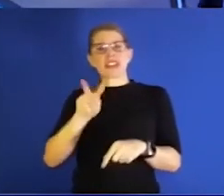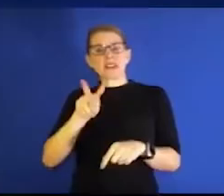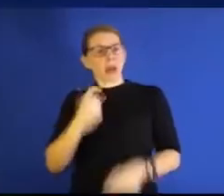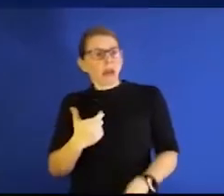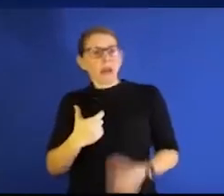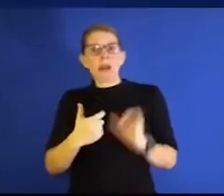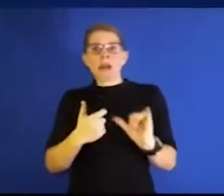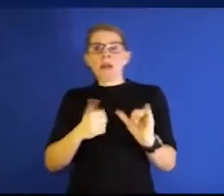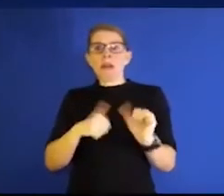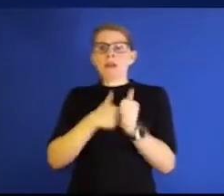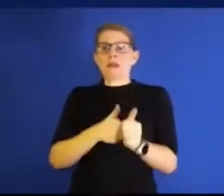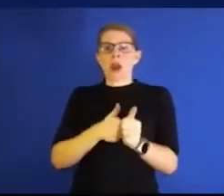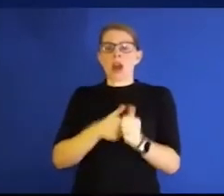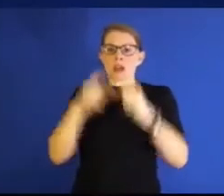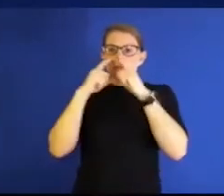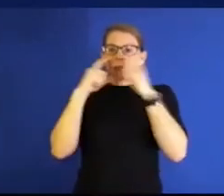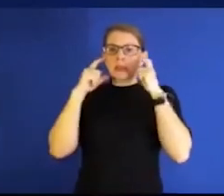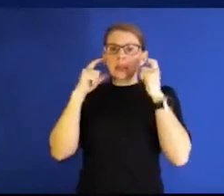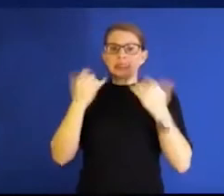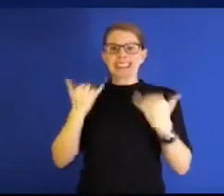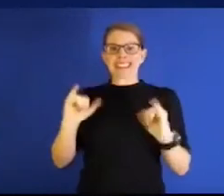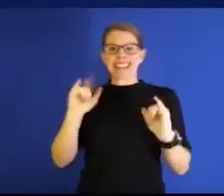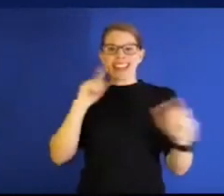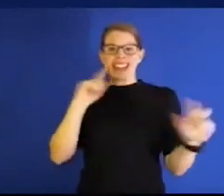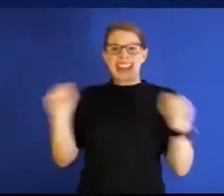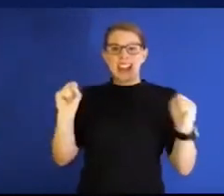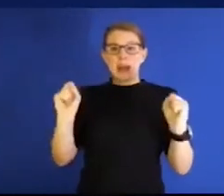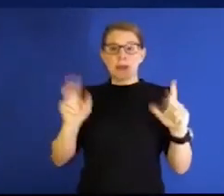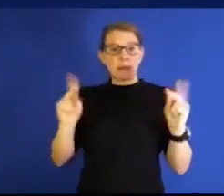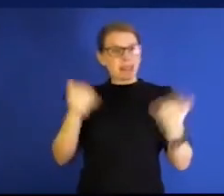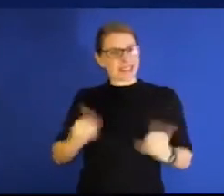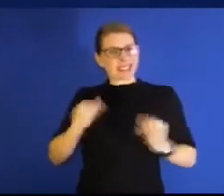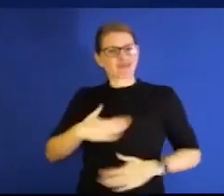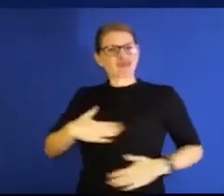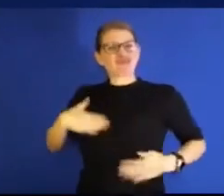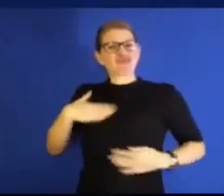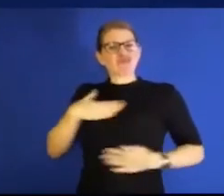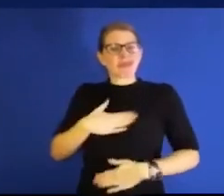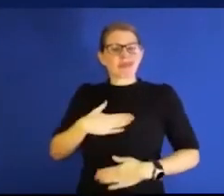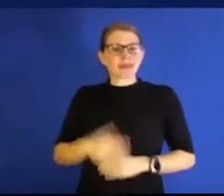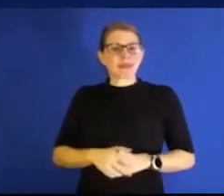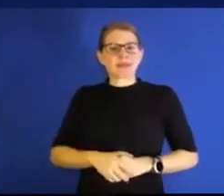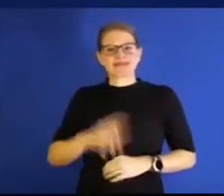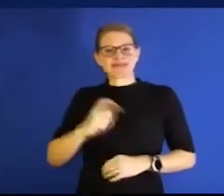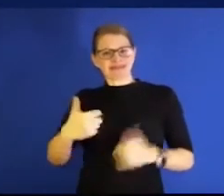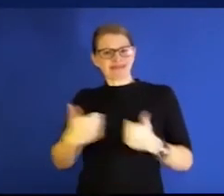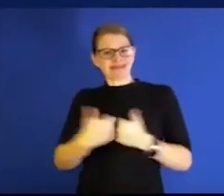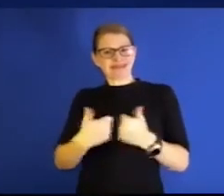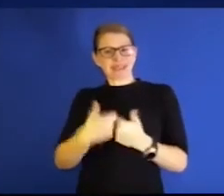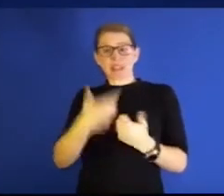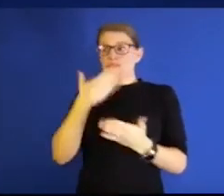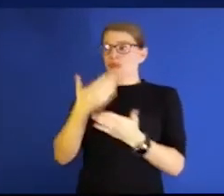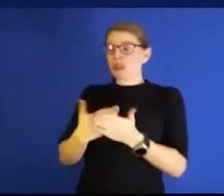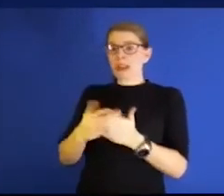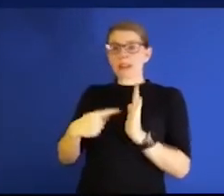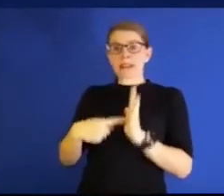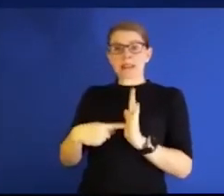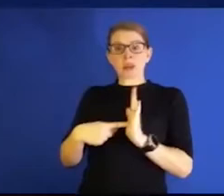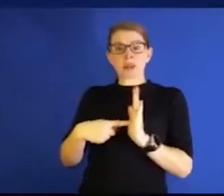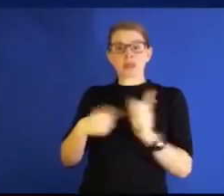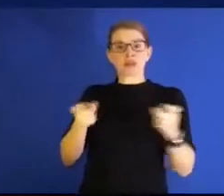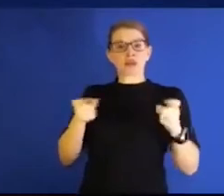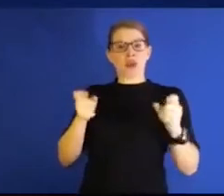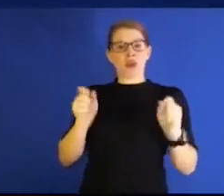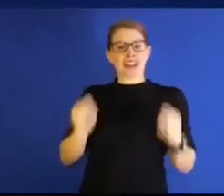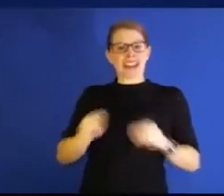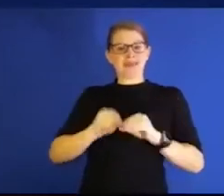it's still loud, and you're like, these folks are still having a good time. And they're cool. Yeah. It's just a great example of how you can control this and not let it